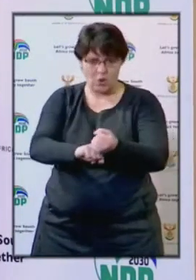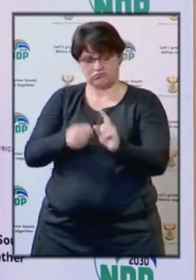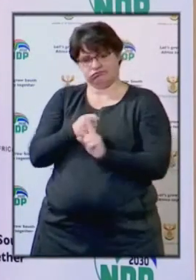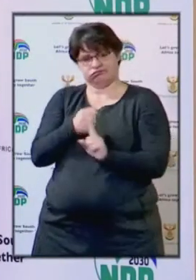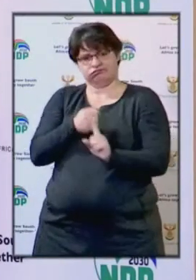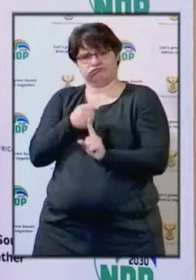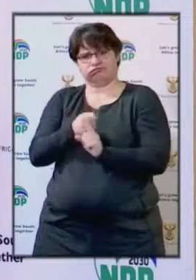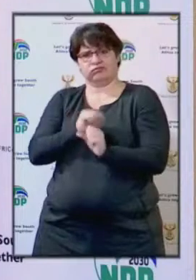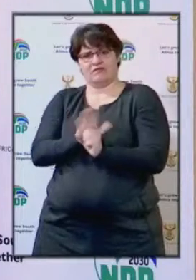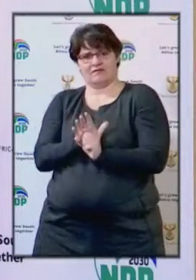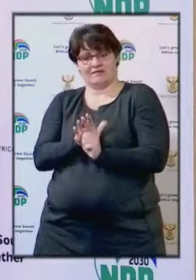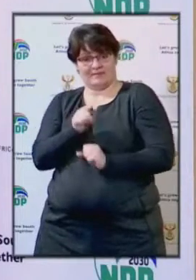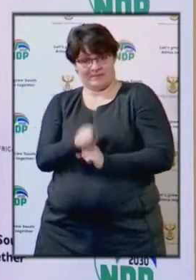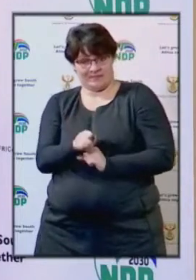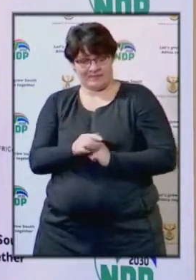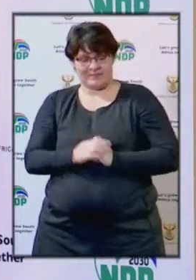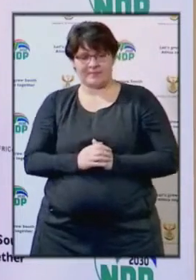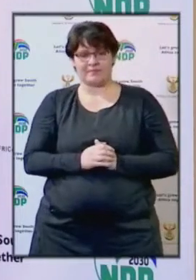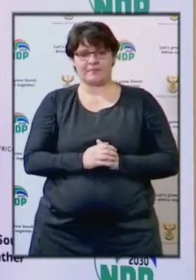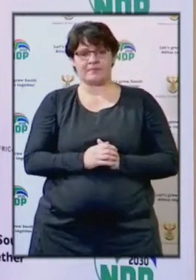against COVID-19.